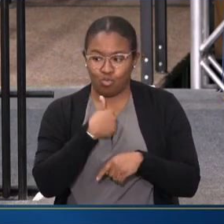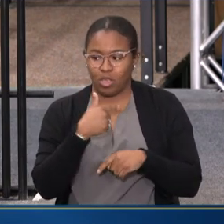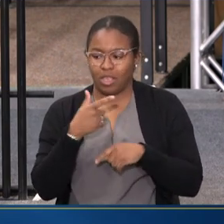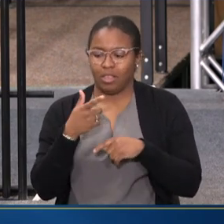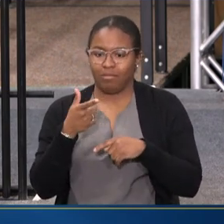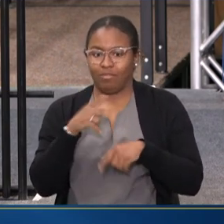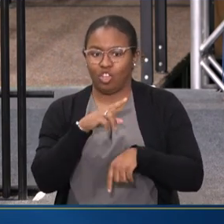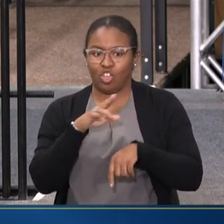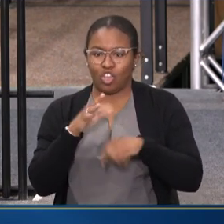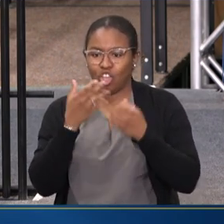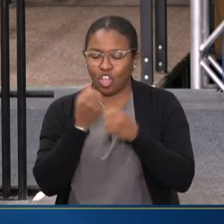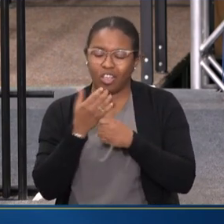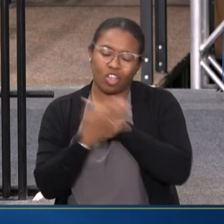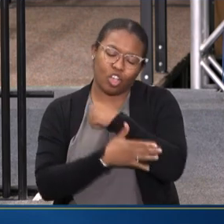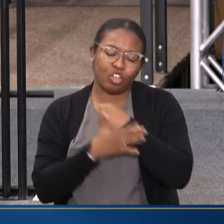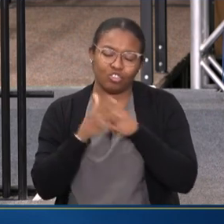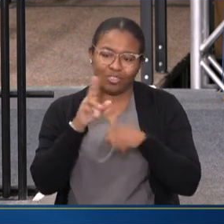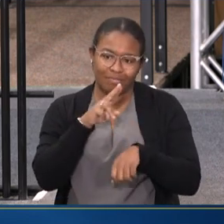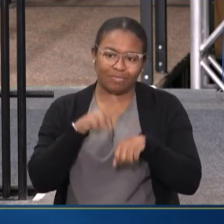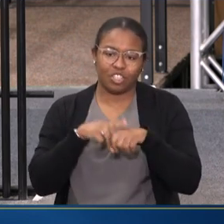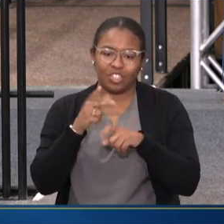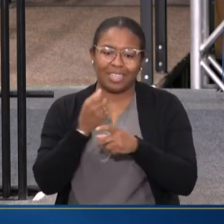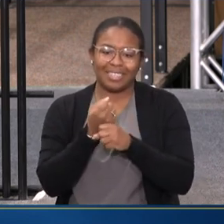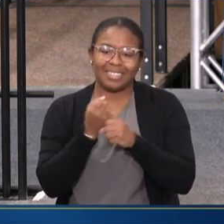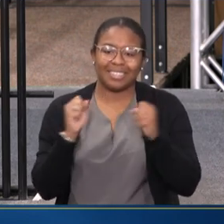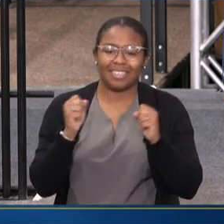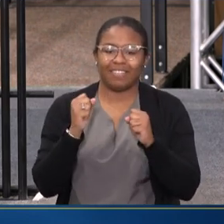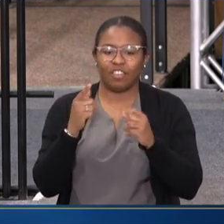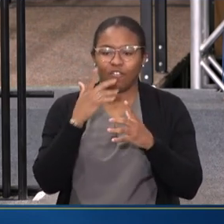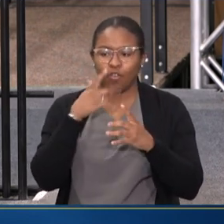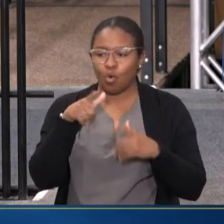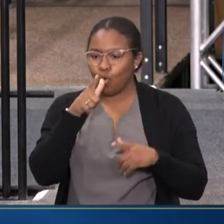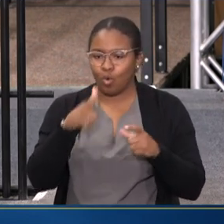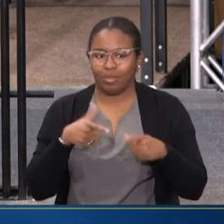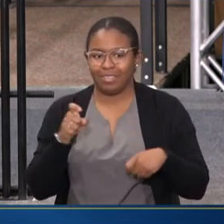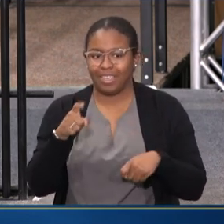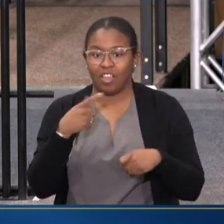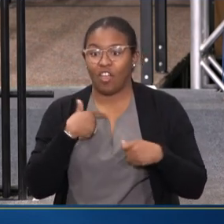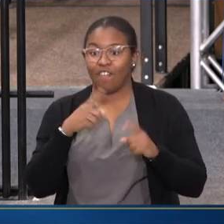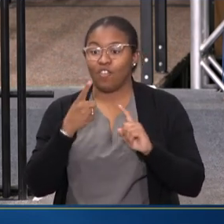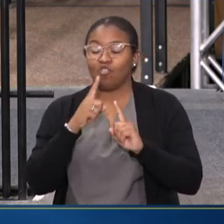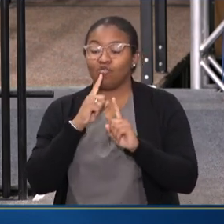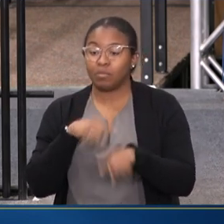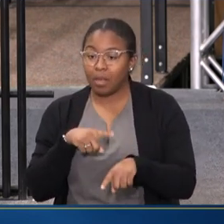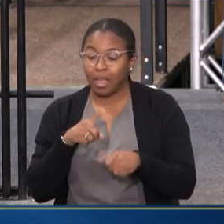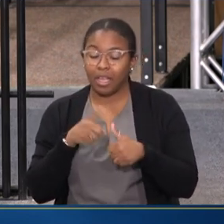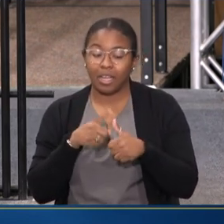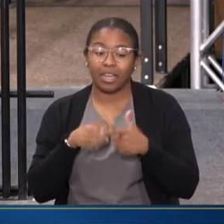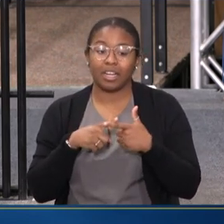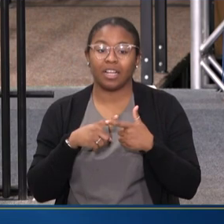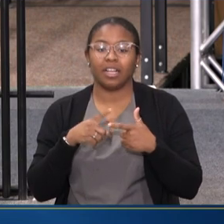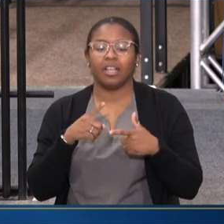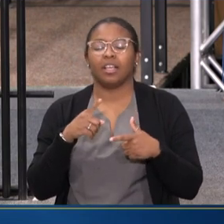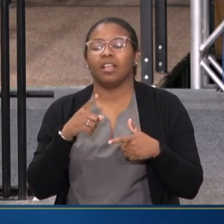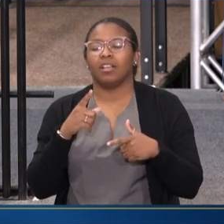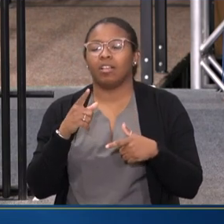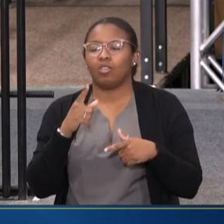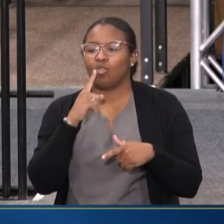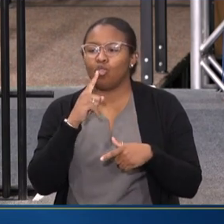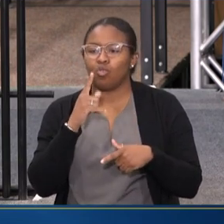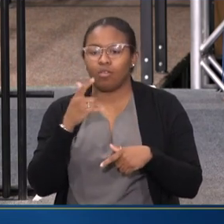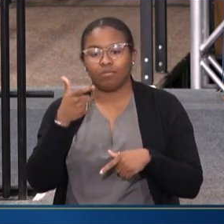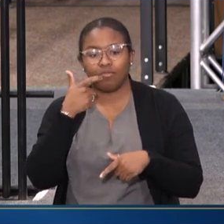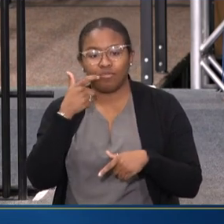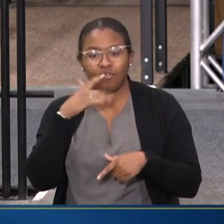safety net for residents in need through our role by our first responders and our operators of crisis lines,